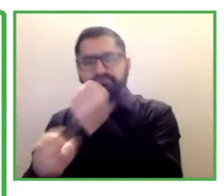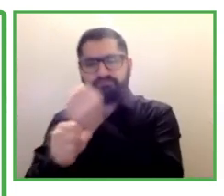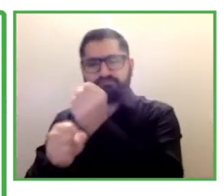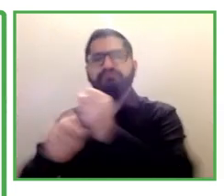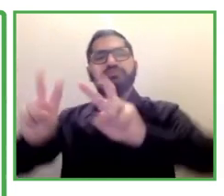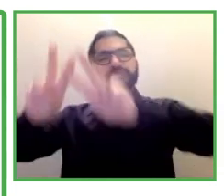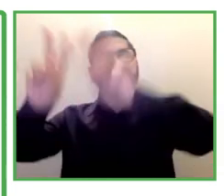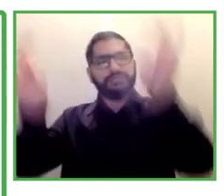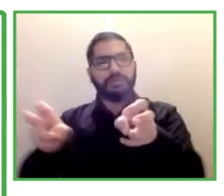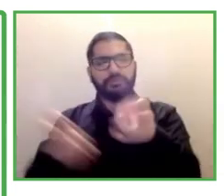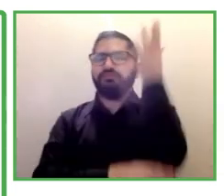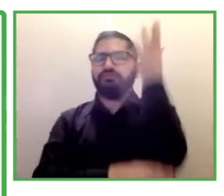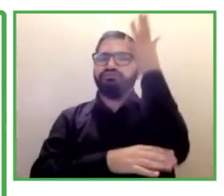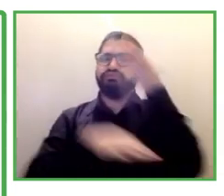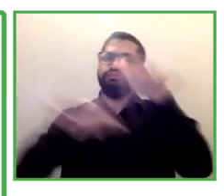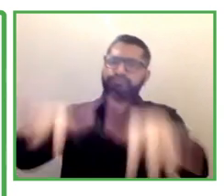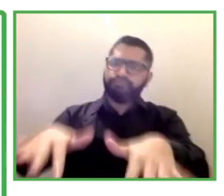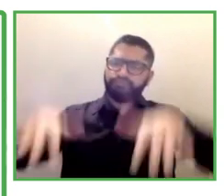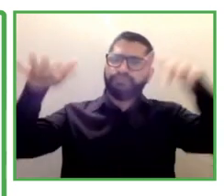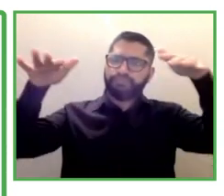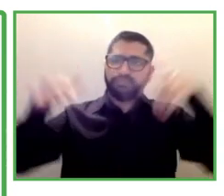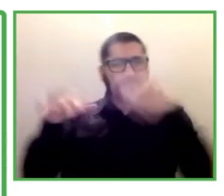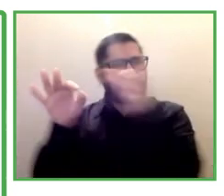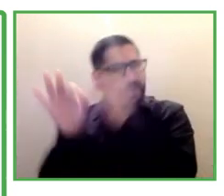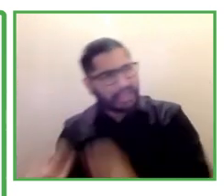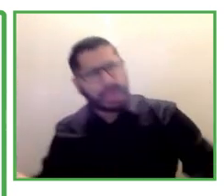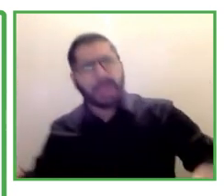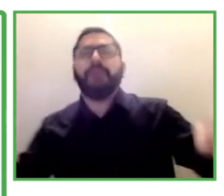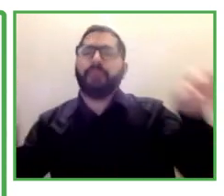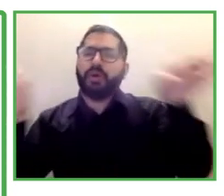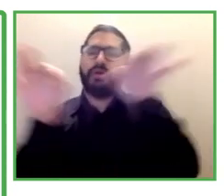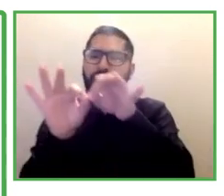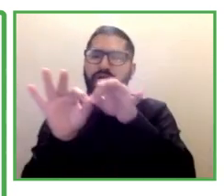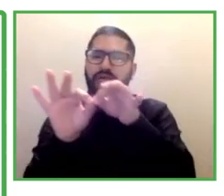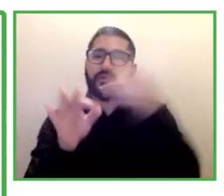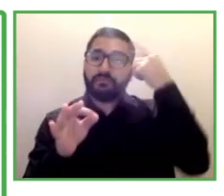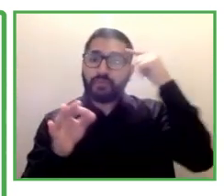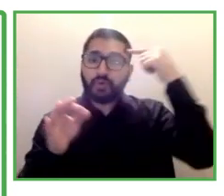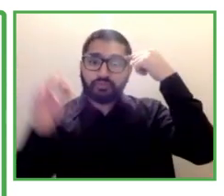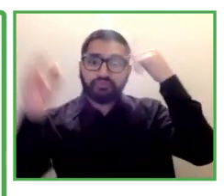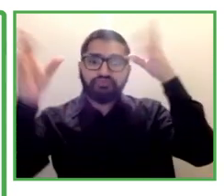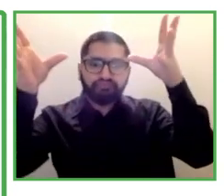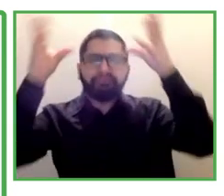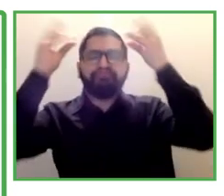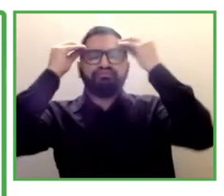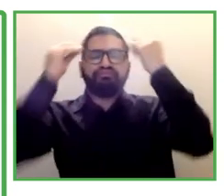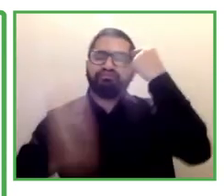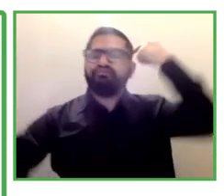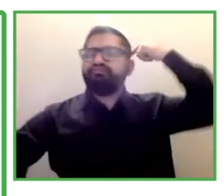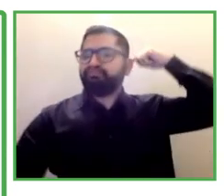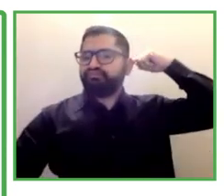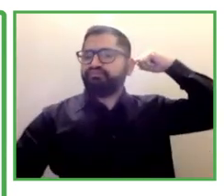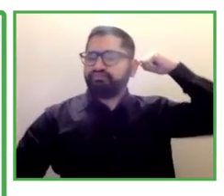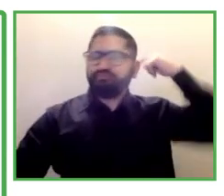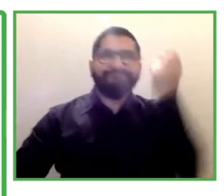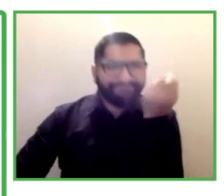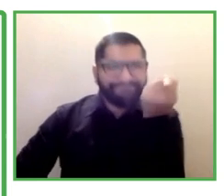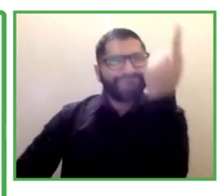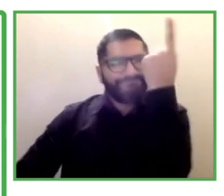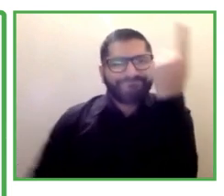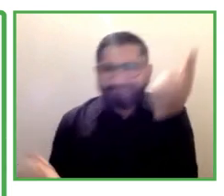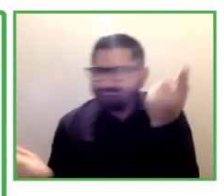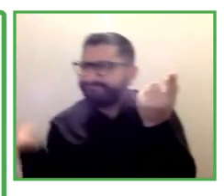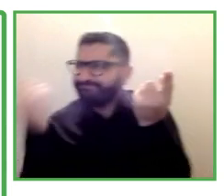To understand, to see what others are doing, to learn from challenges, to learn from mistakes, to learn from successes, to be